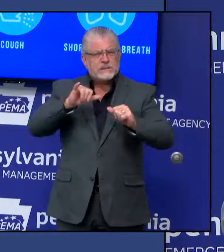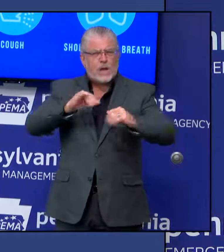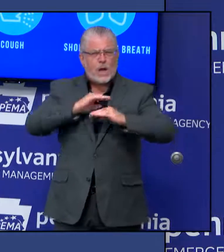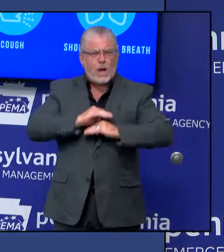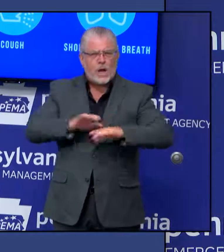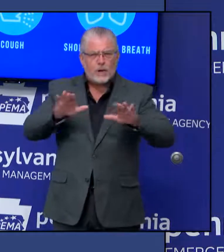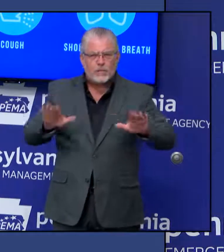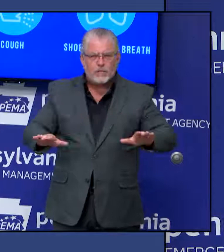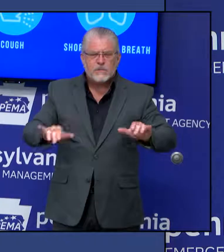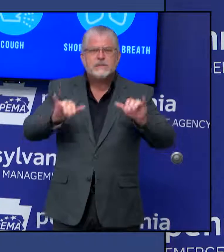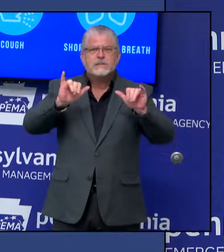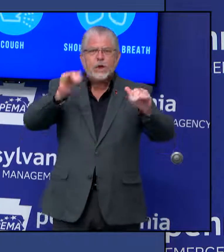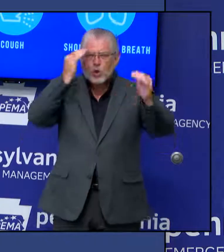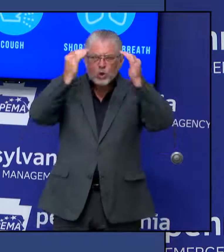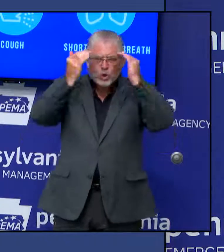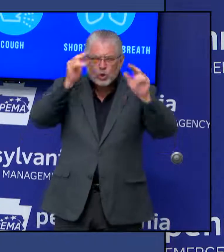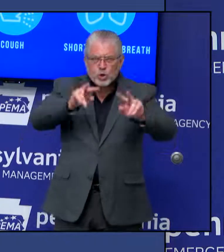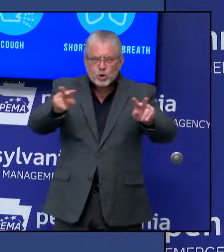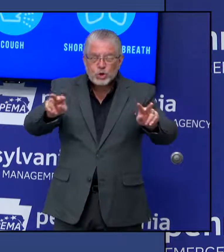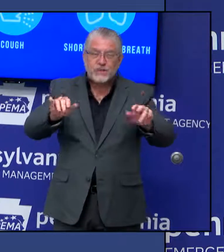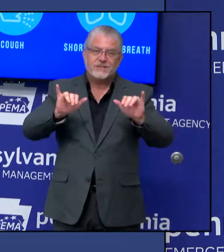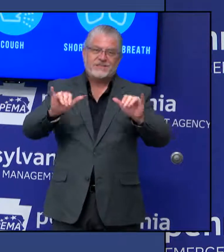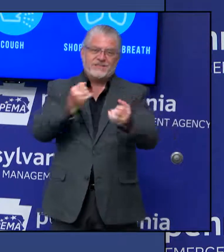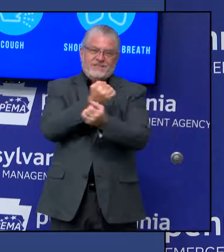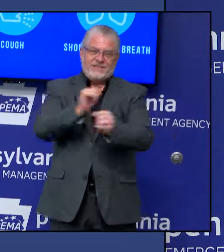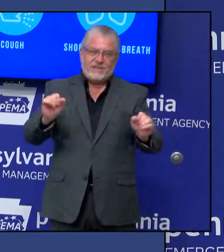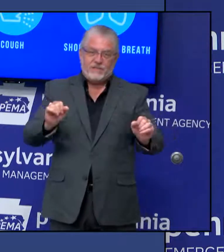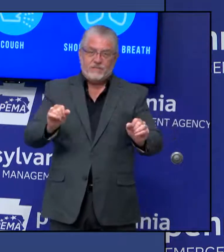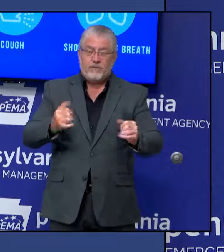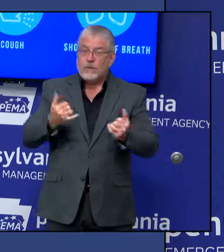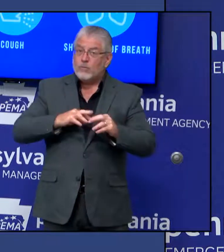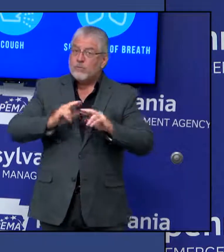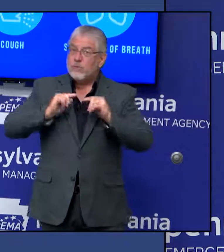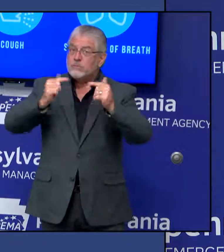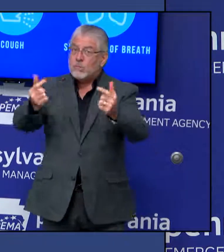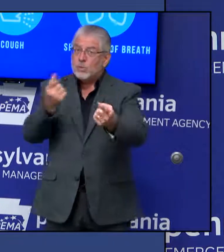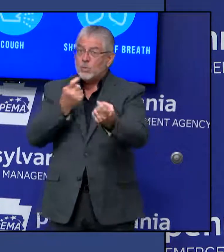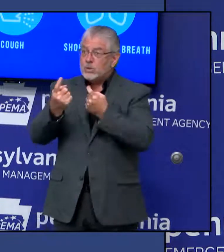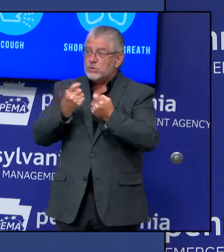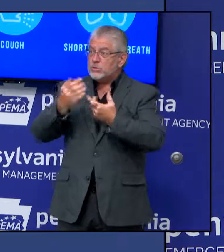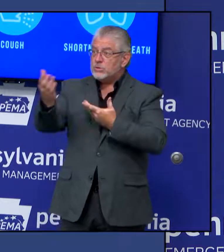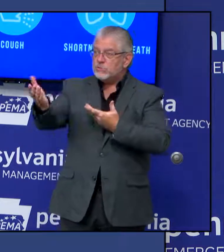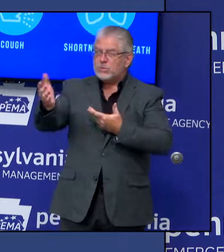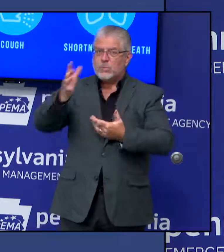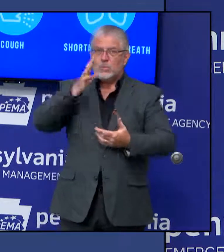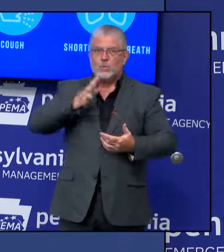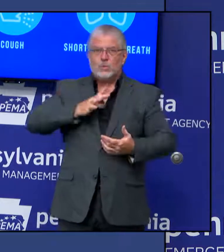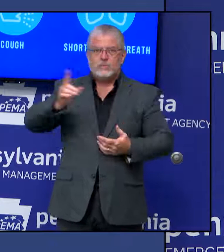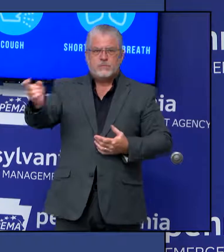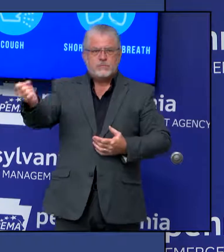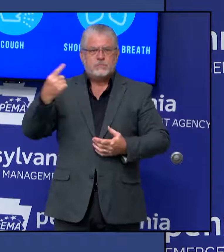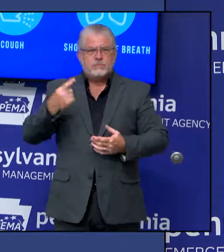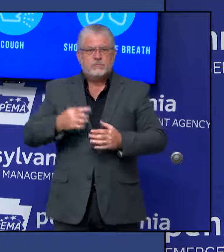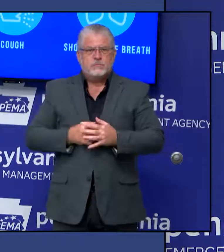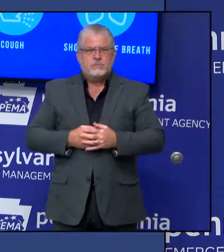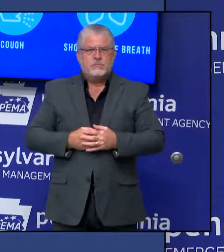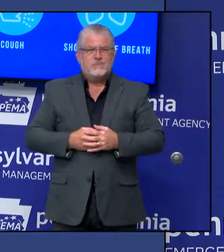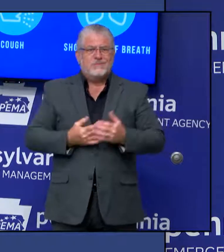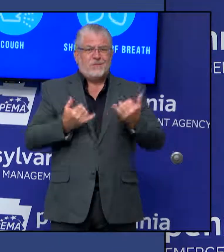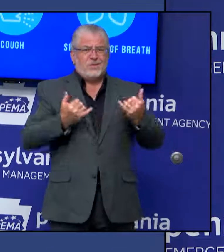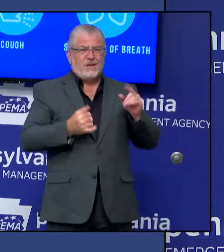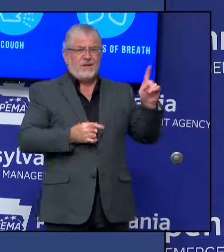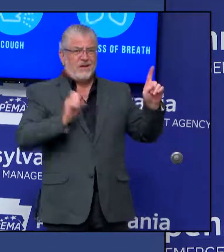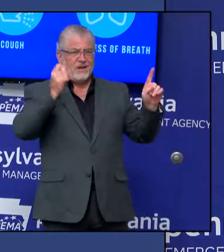answer your questions. Yeah? So, today, Governor Wolf announced, starting September 21st, there will be an increase to 50%